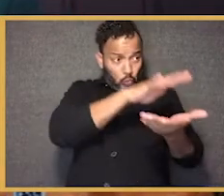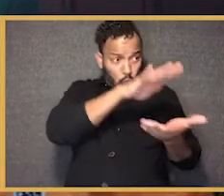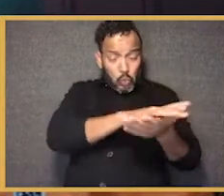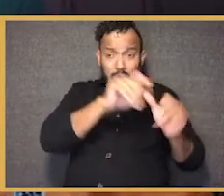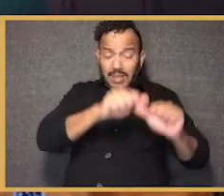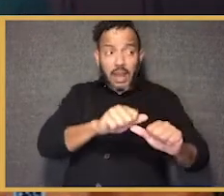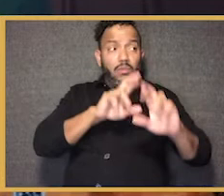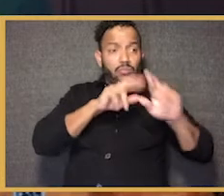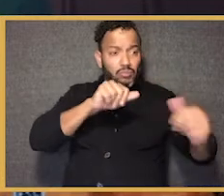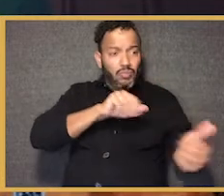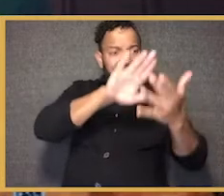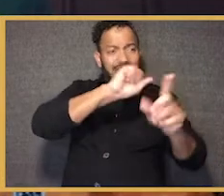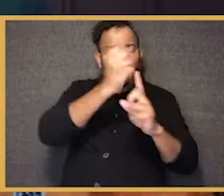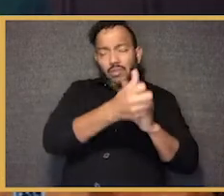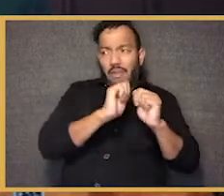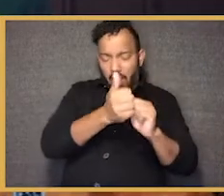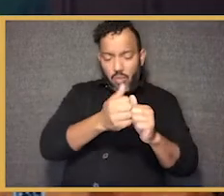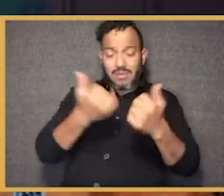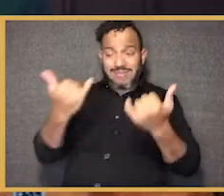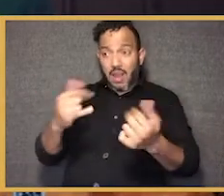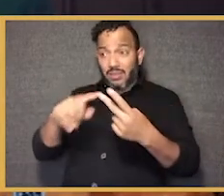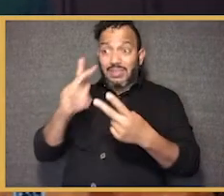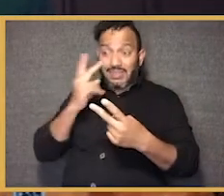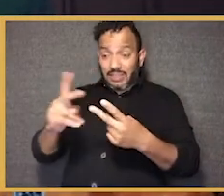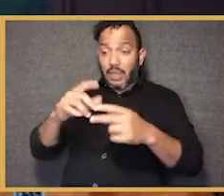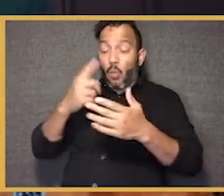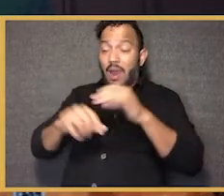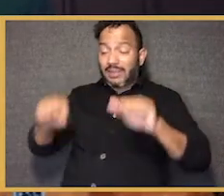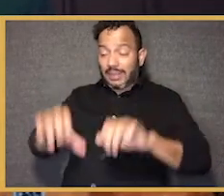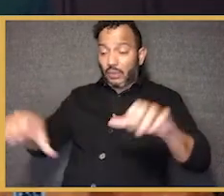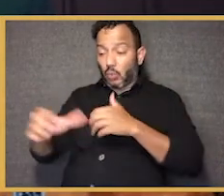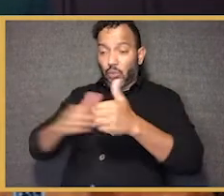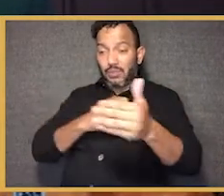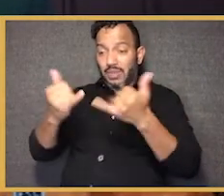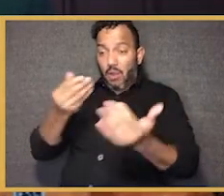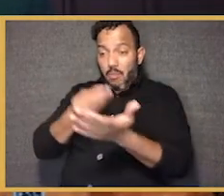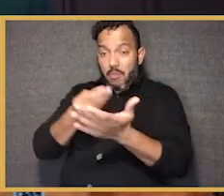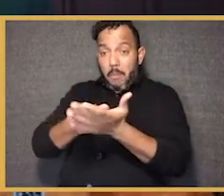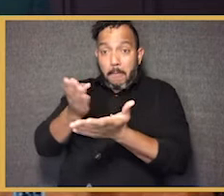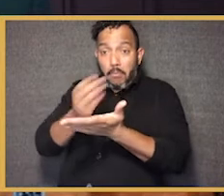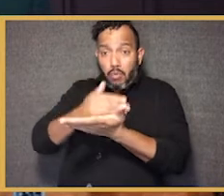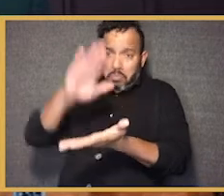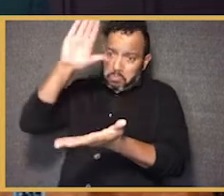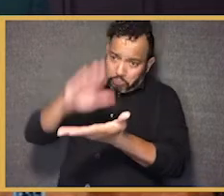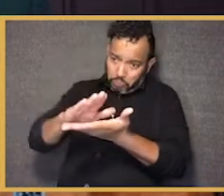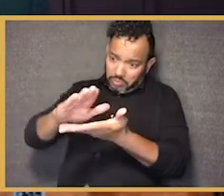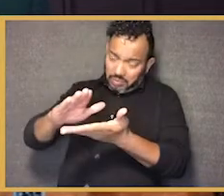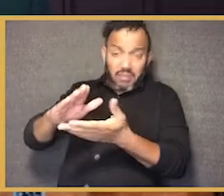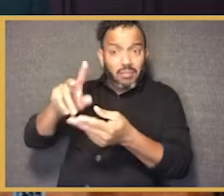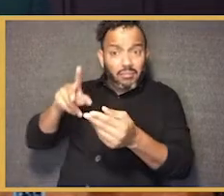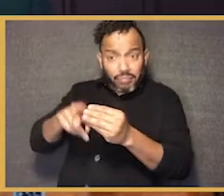respond? And how much can they realistically accomplish given the budgets that are being slashed as we speak? Do